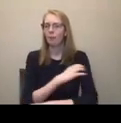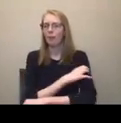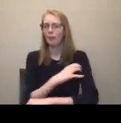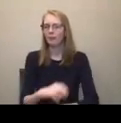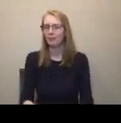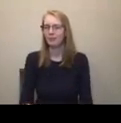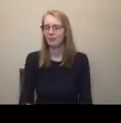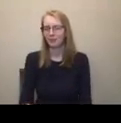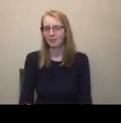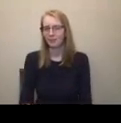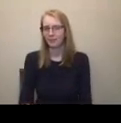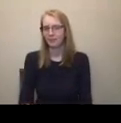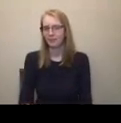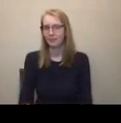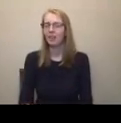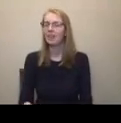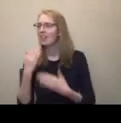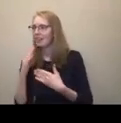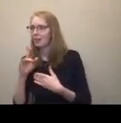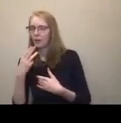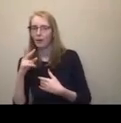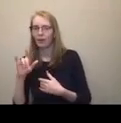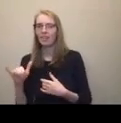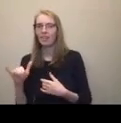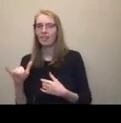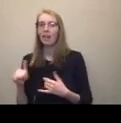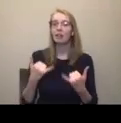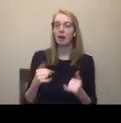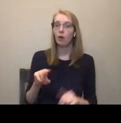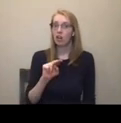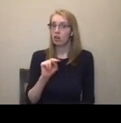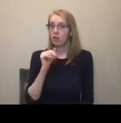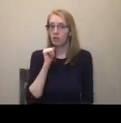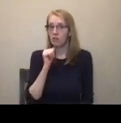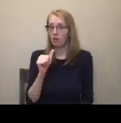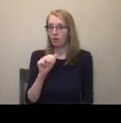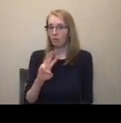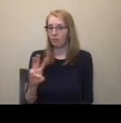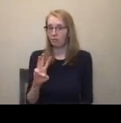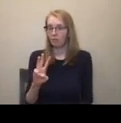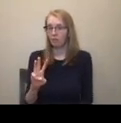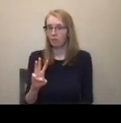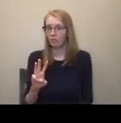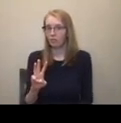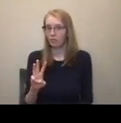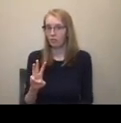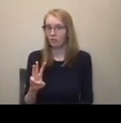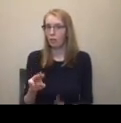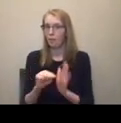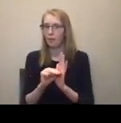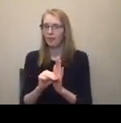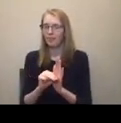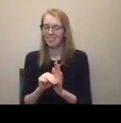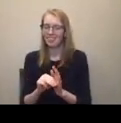So that takes us then to non Western models of disability. So again, the fundamental difference between individual and collective rights.